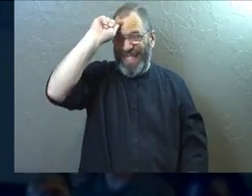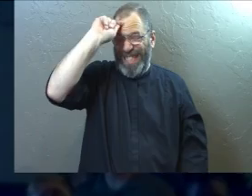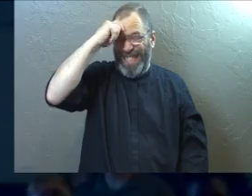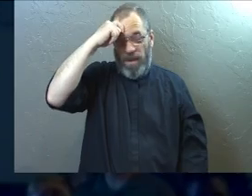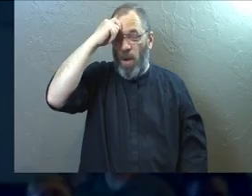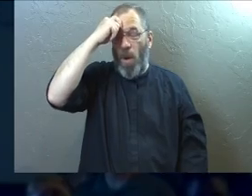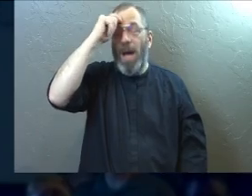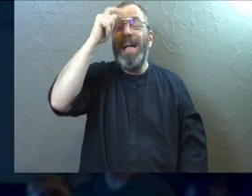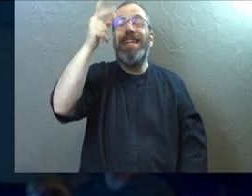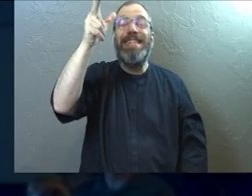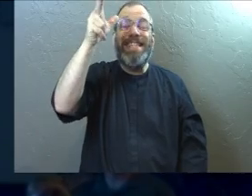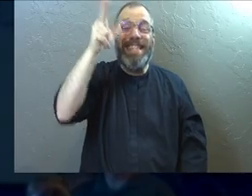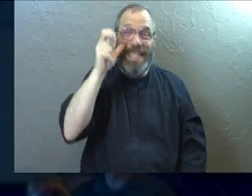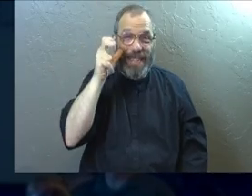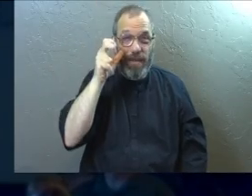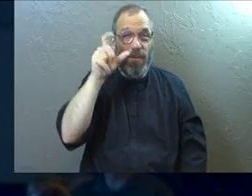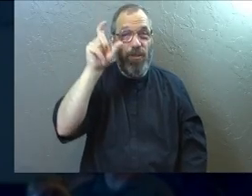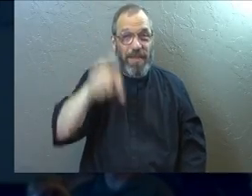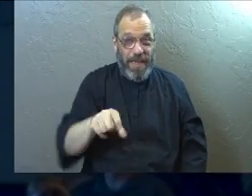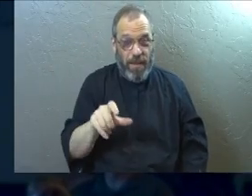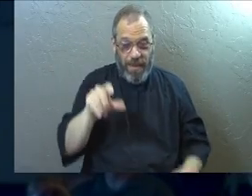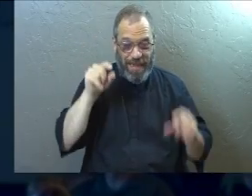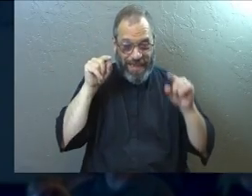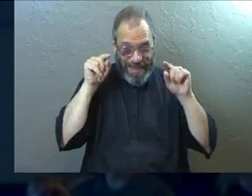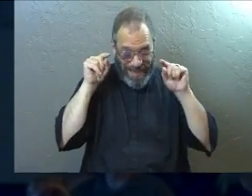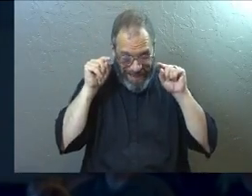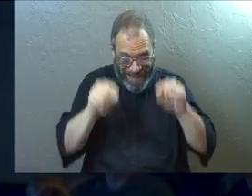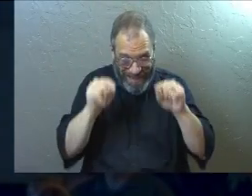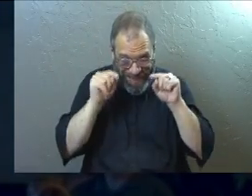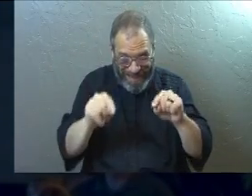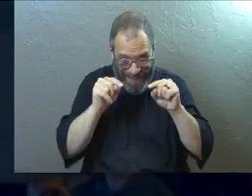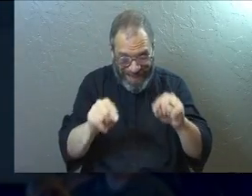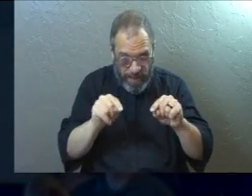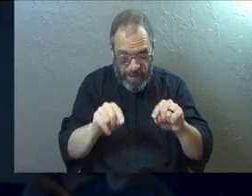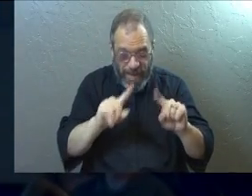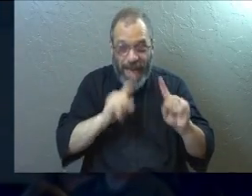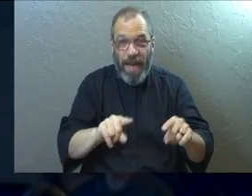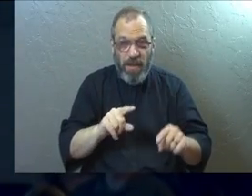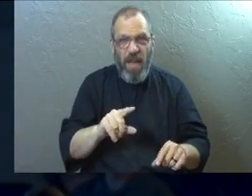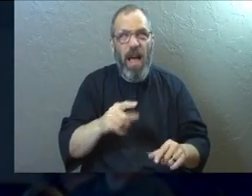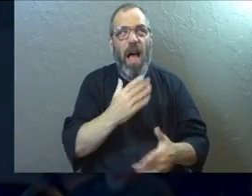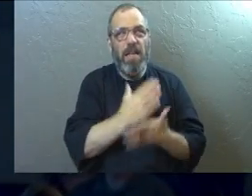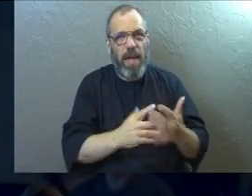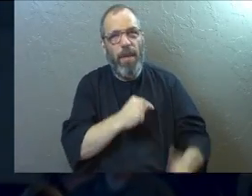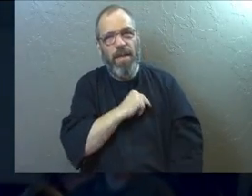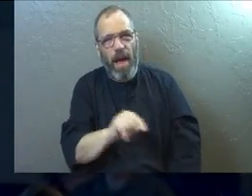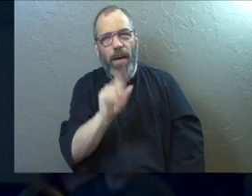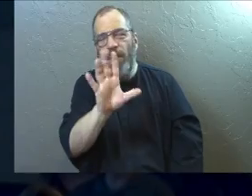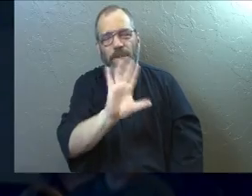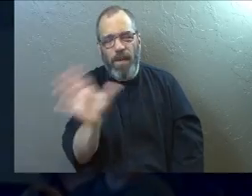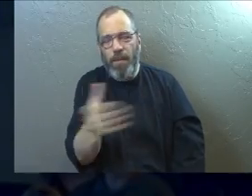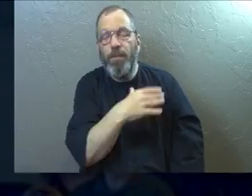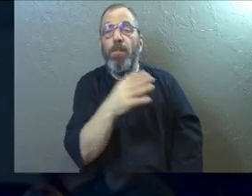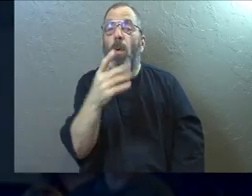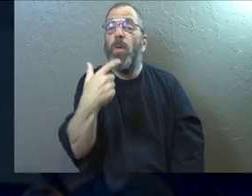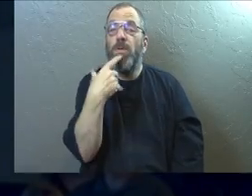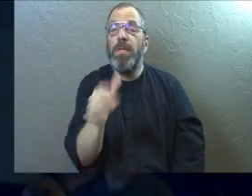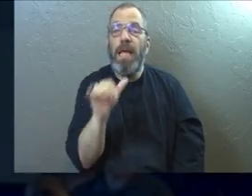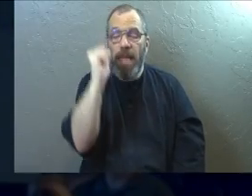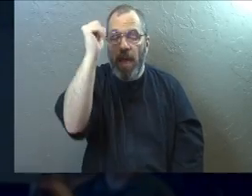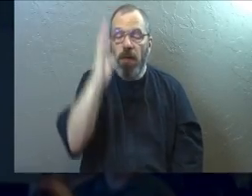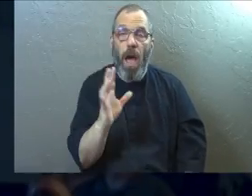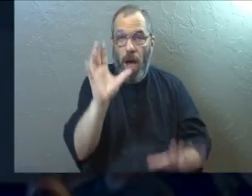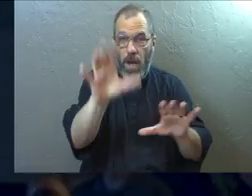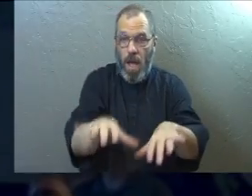for this section. Okay? Because you're going to need them. Because this is going to answer a few questions. A theology break. Because as soon as it says